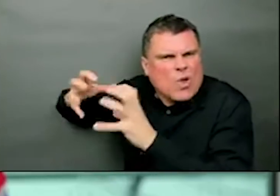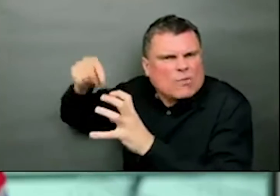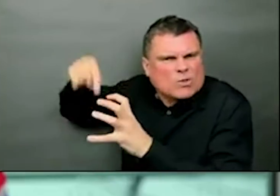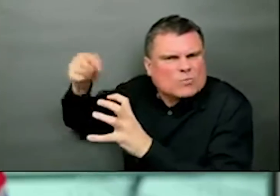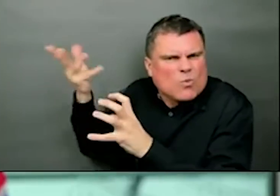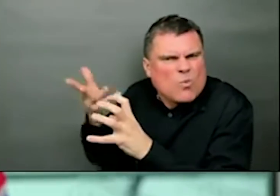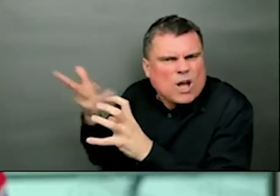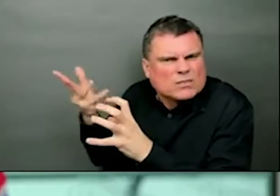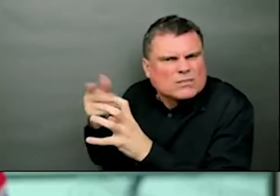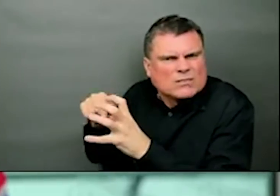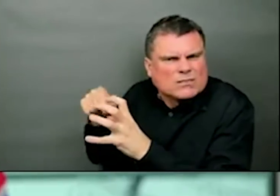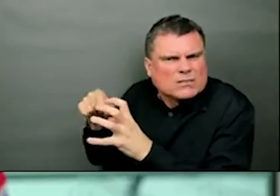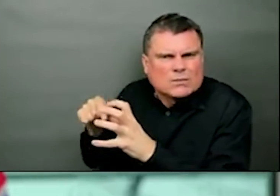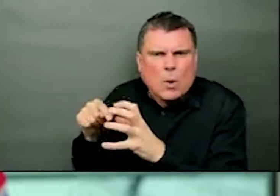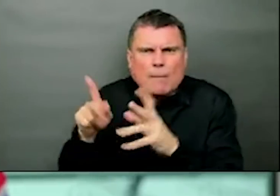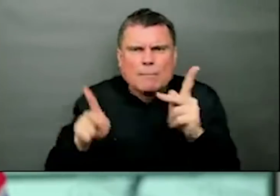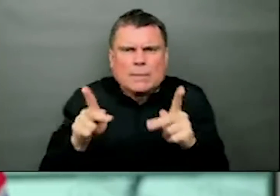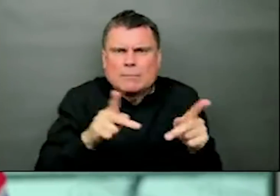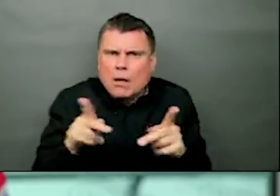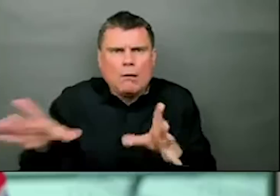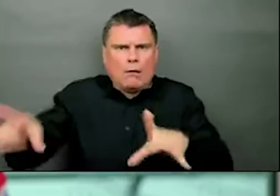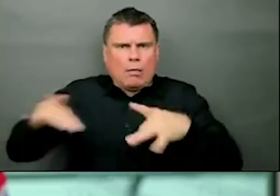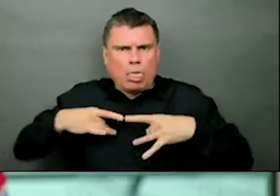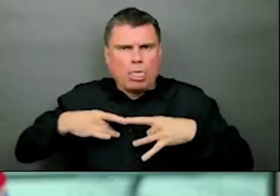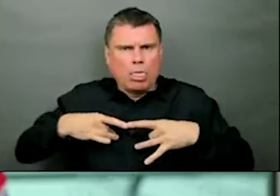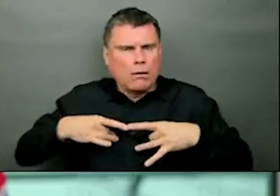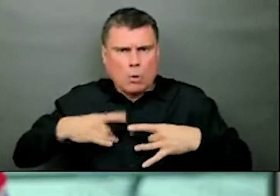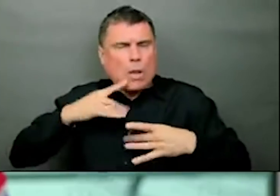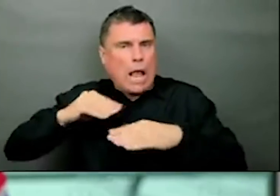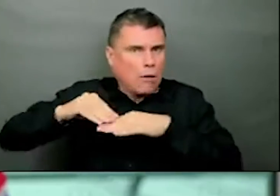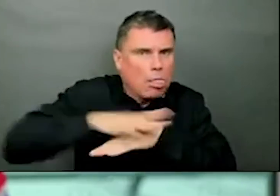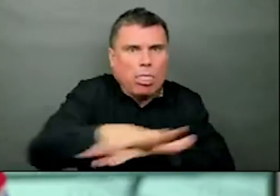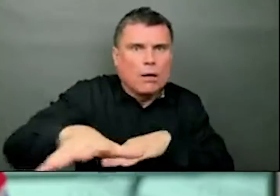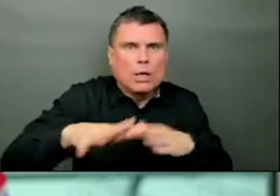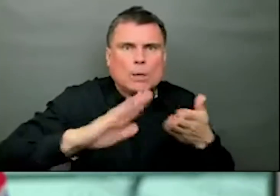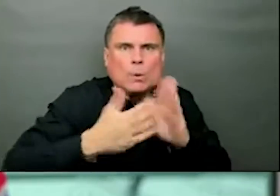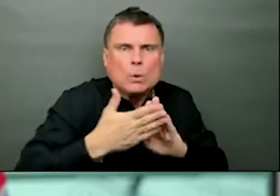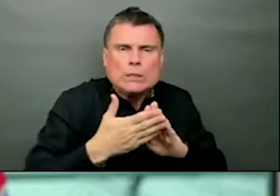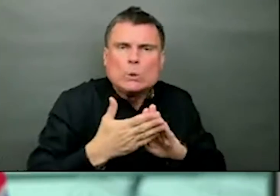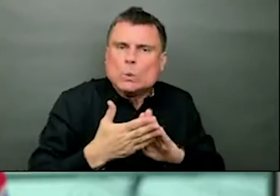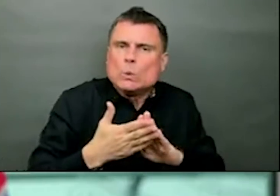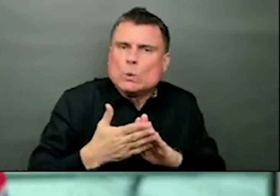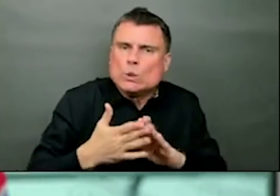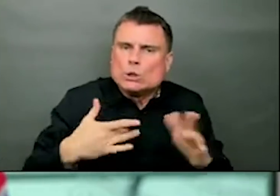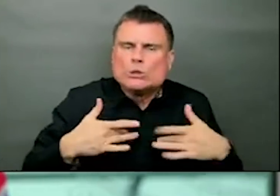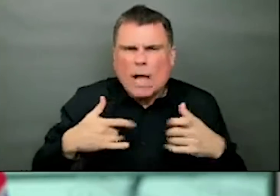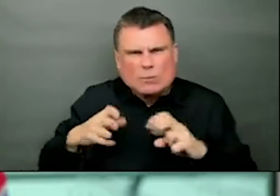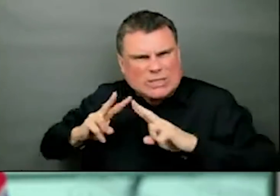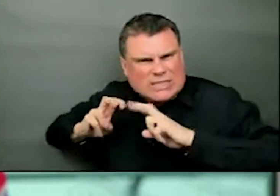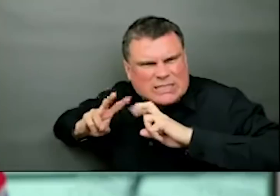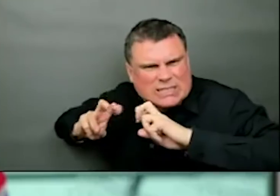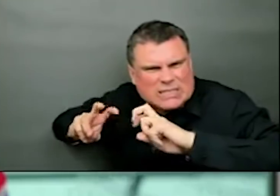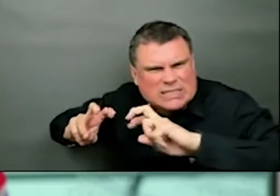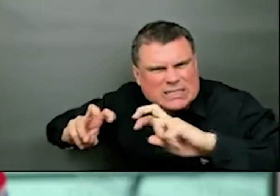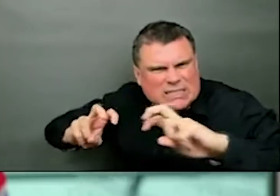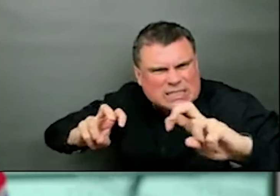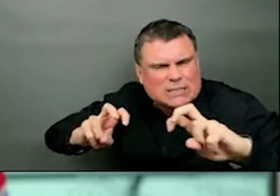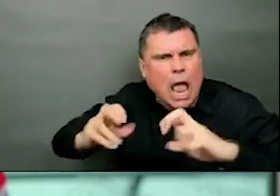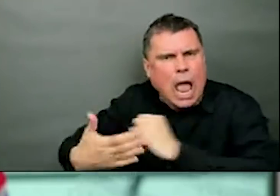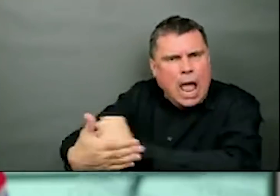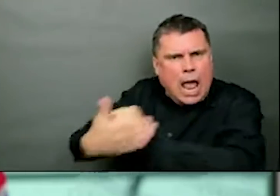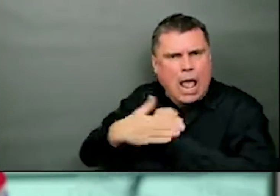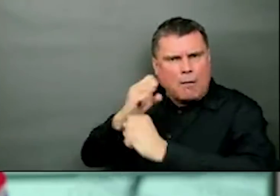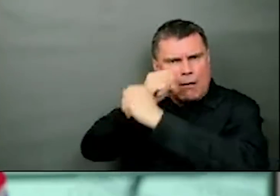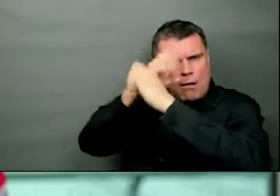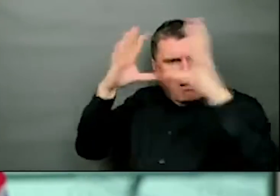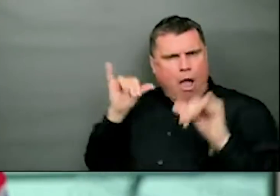our communities here in BC. This in turn helps inform any changes that we may need to make. So health authorities